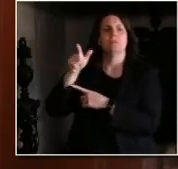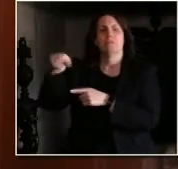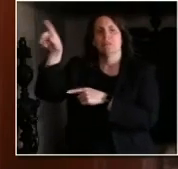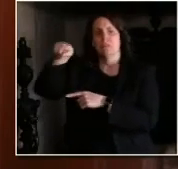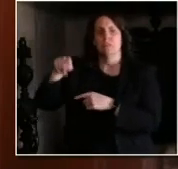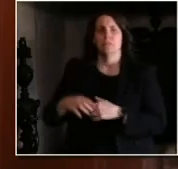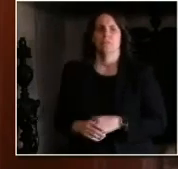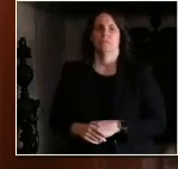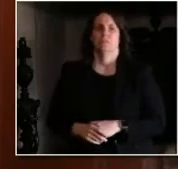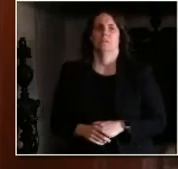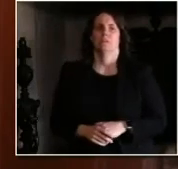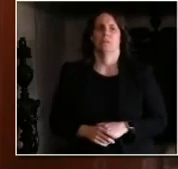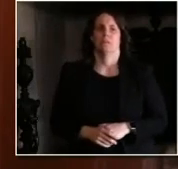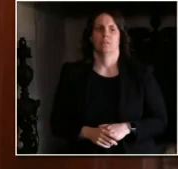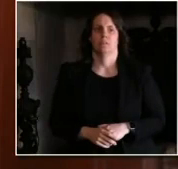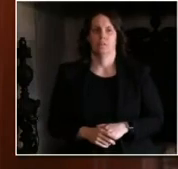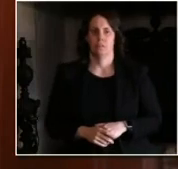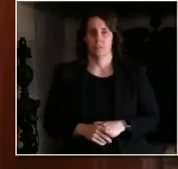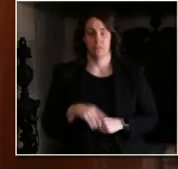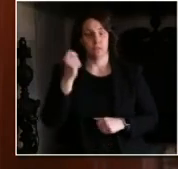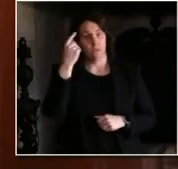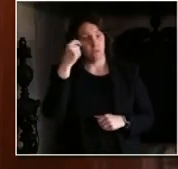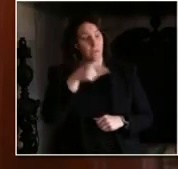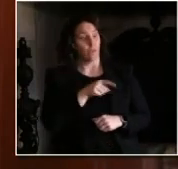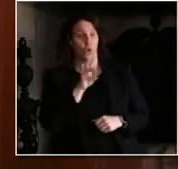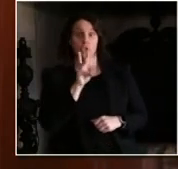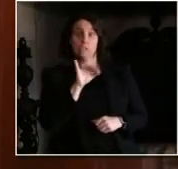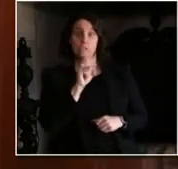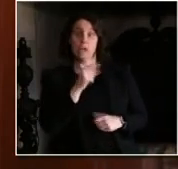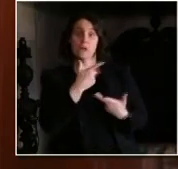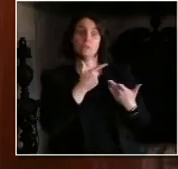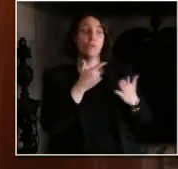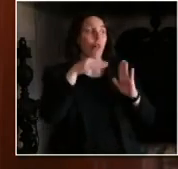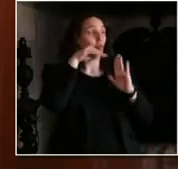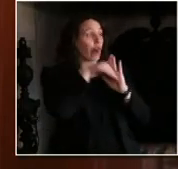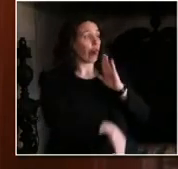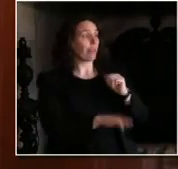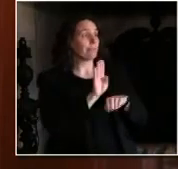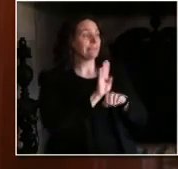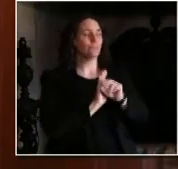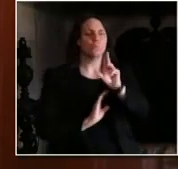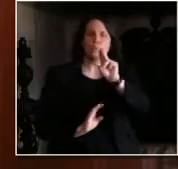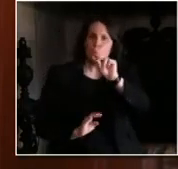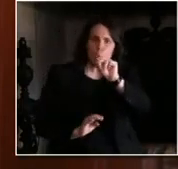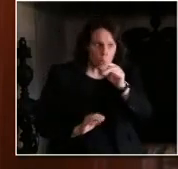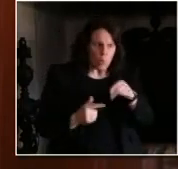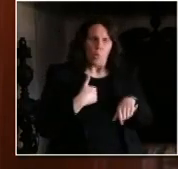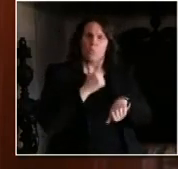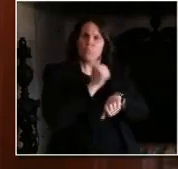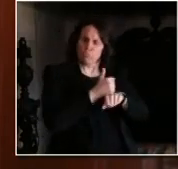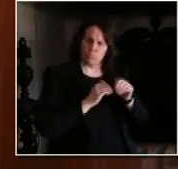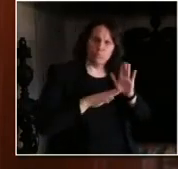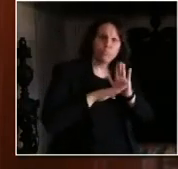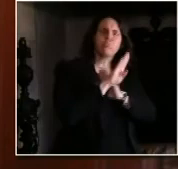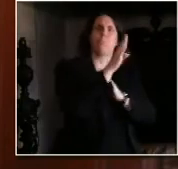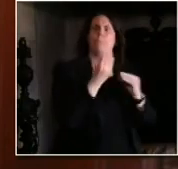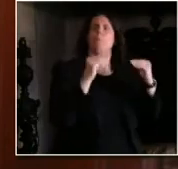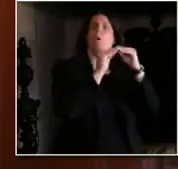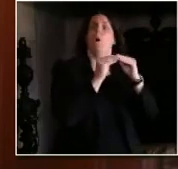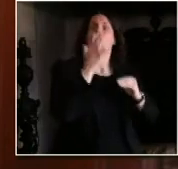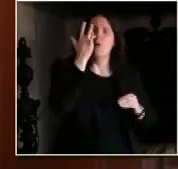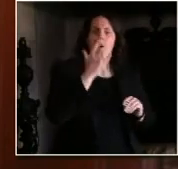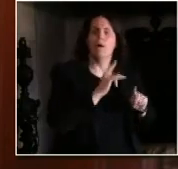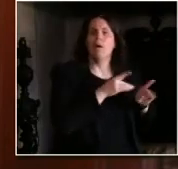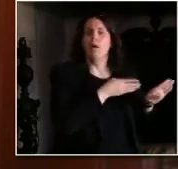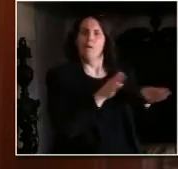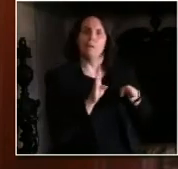In addition to expanding our testing capacity and acquiring more PPE, we will need to greatly expand